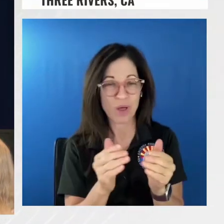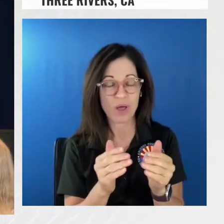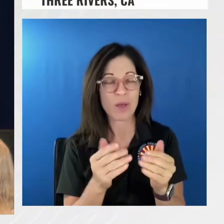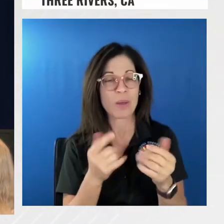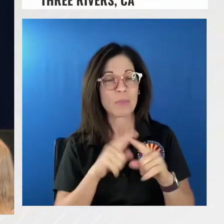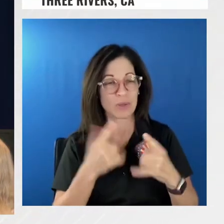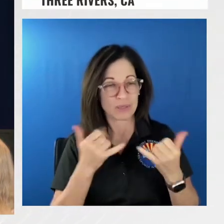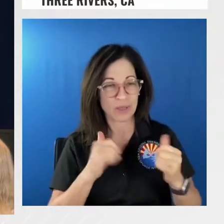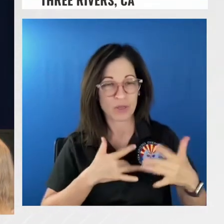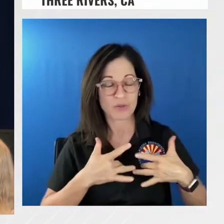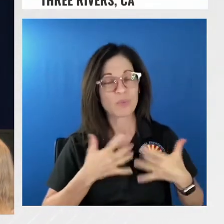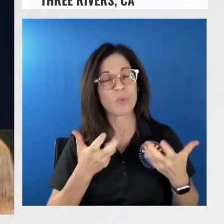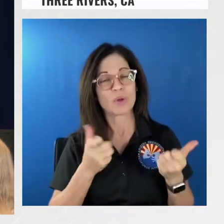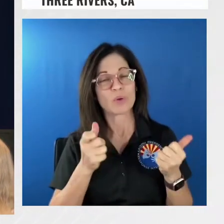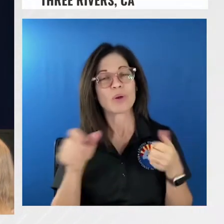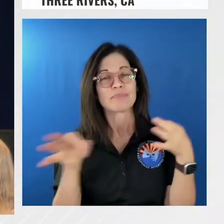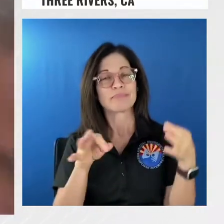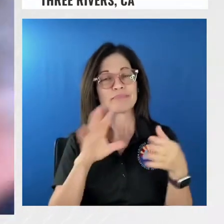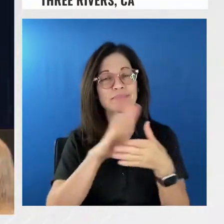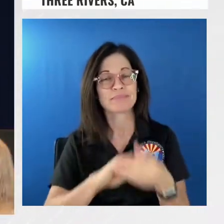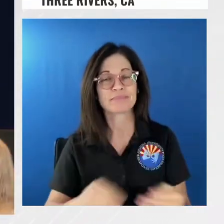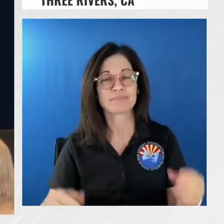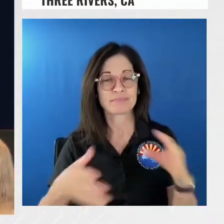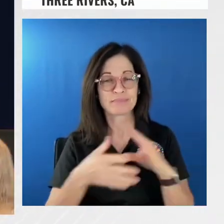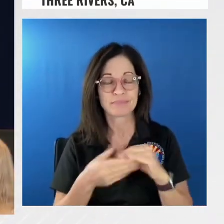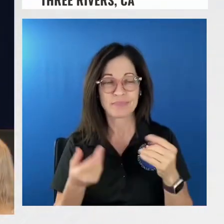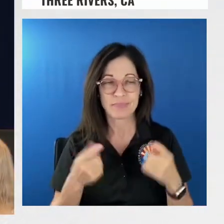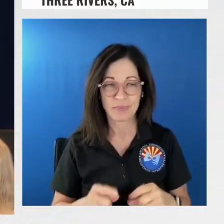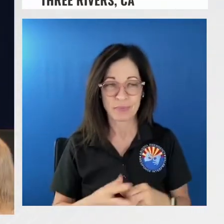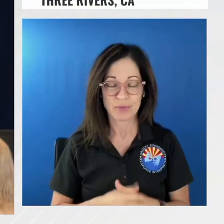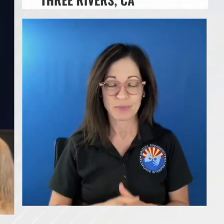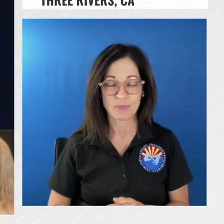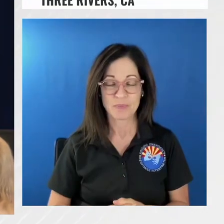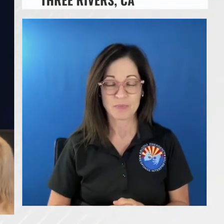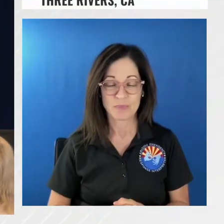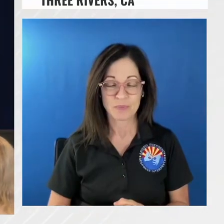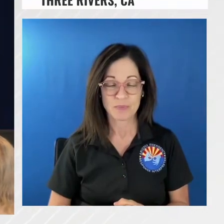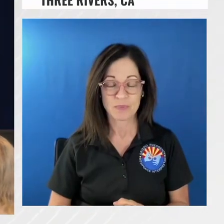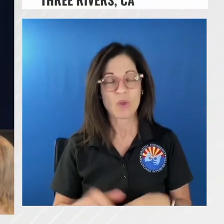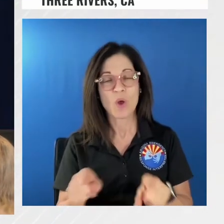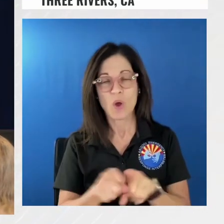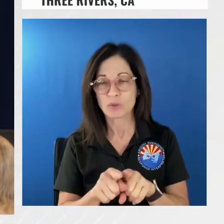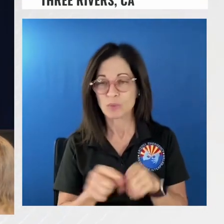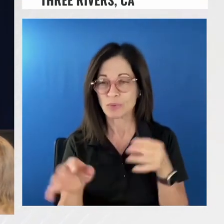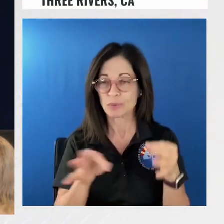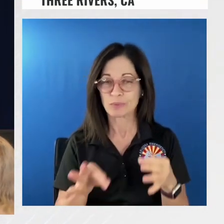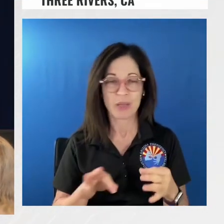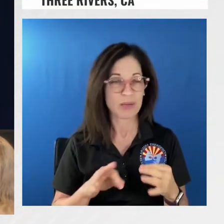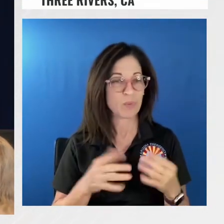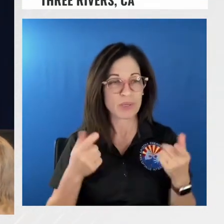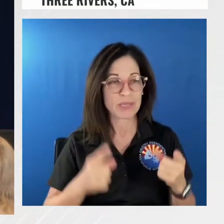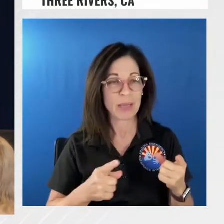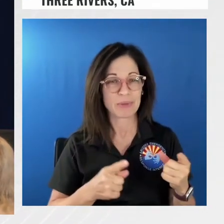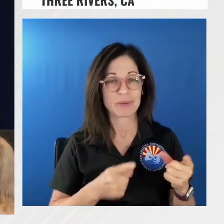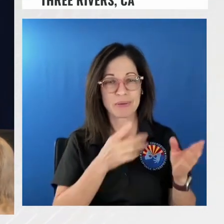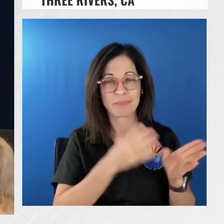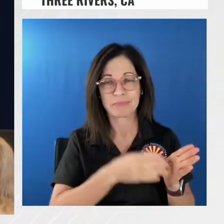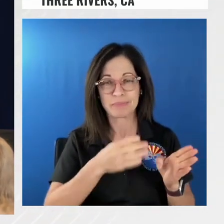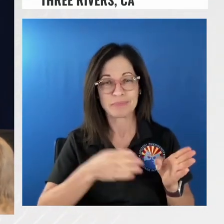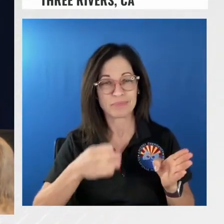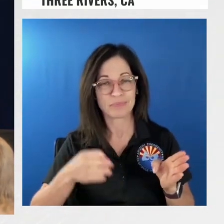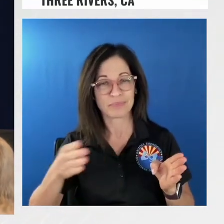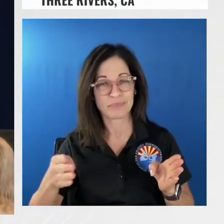that story and we want to tell you the story of of how we've gotten to this point what we've done and then